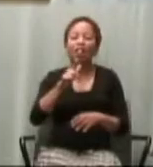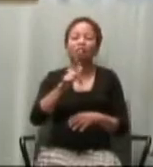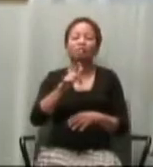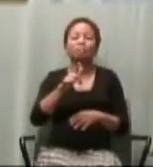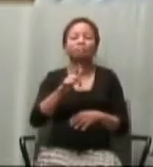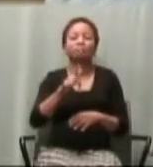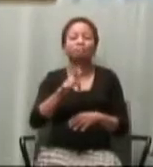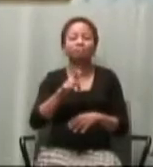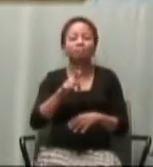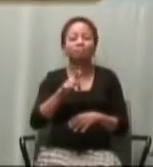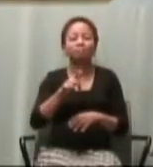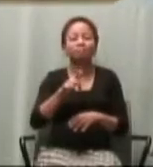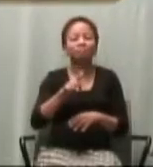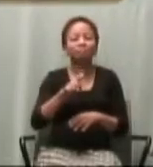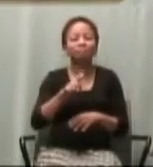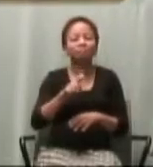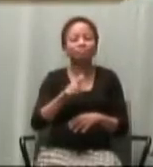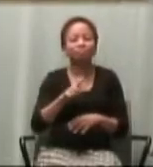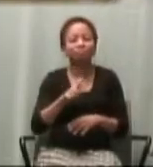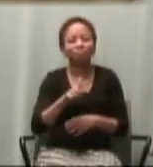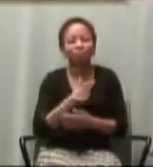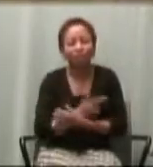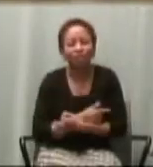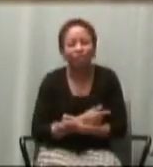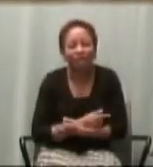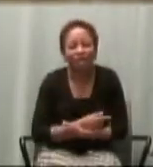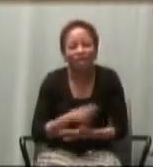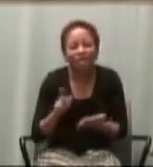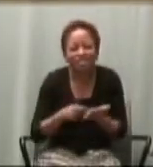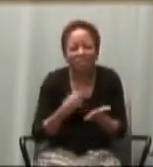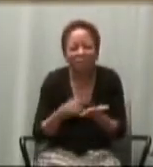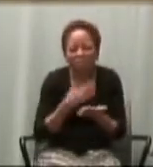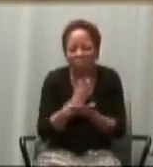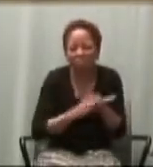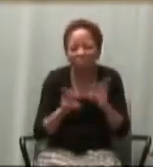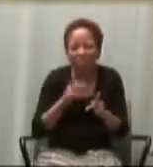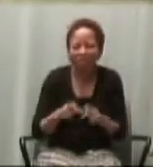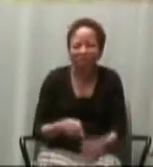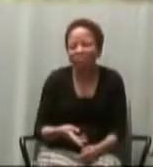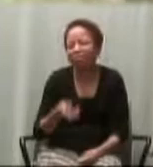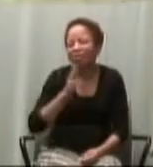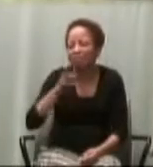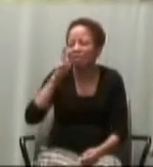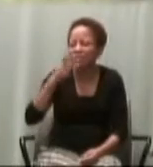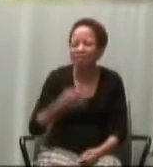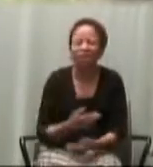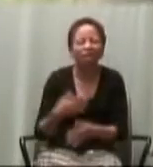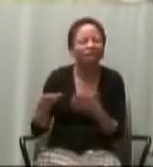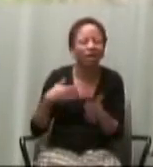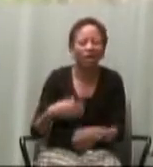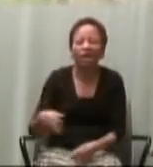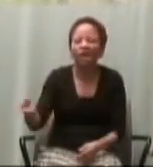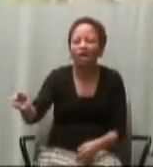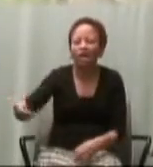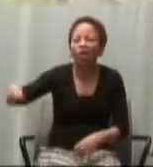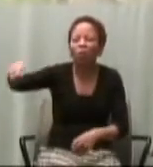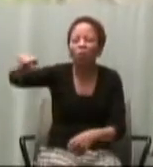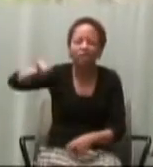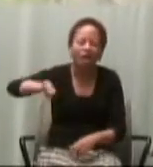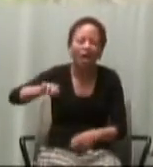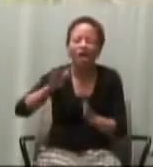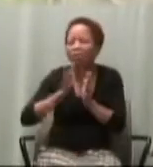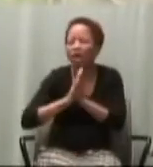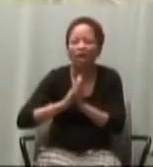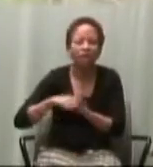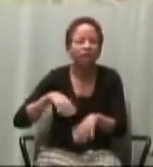Sometimes persons think baptism we sprinkle some water and we say some prayers and you know it's